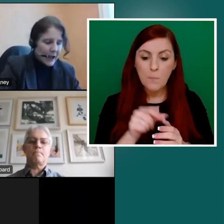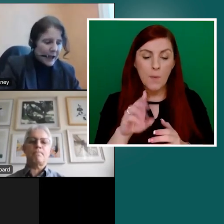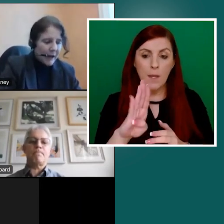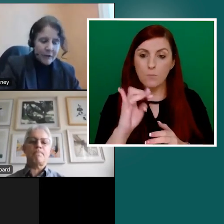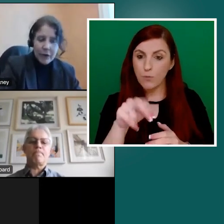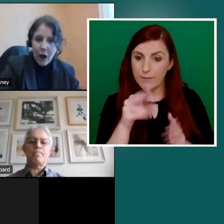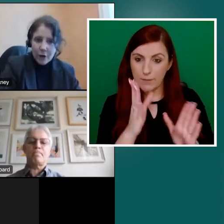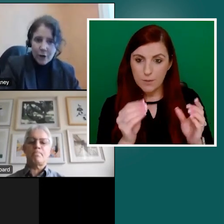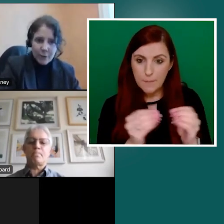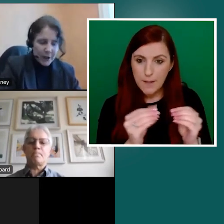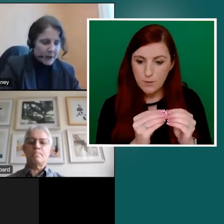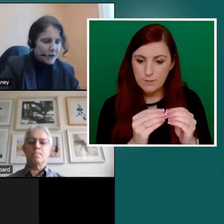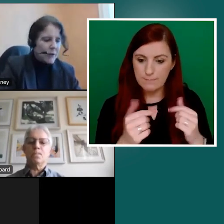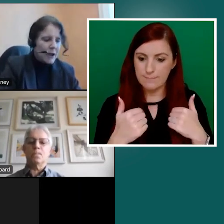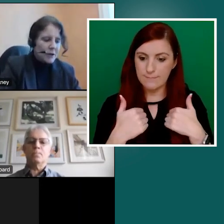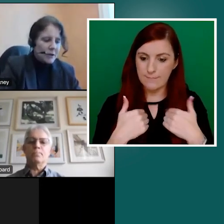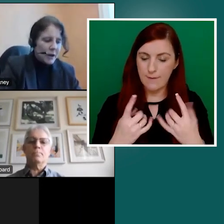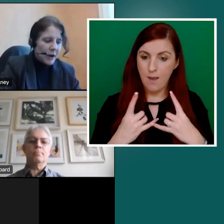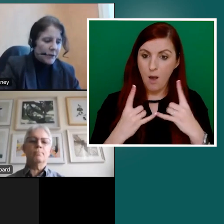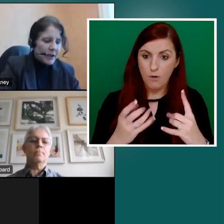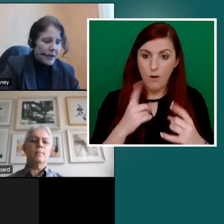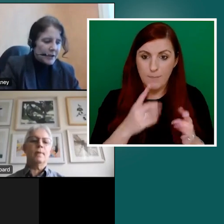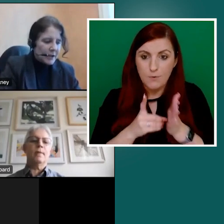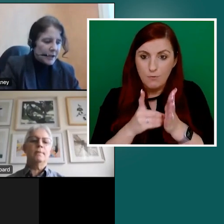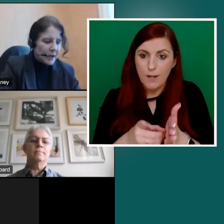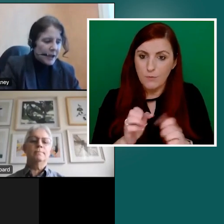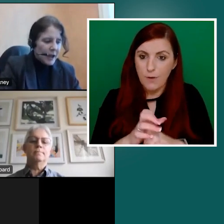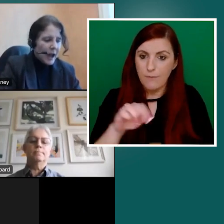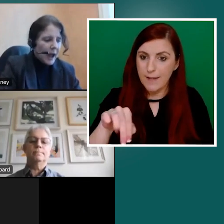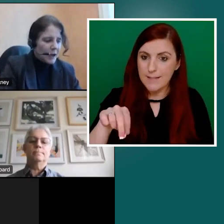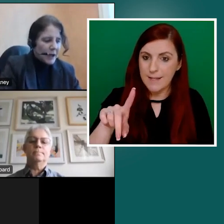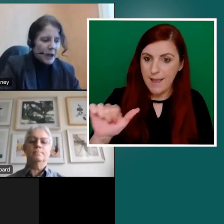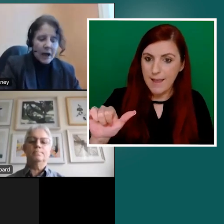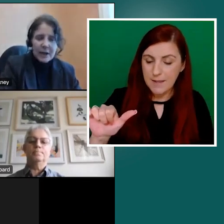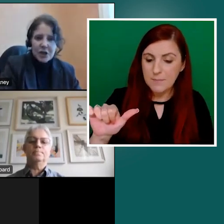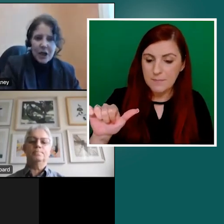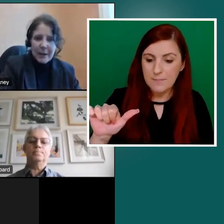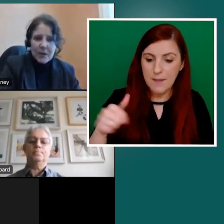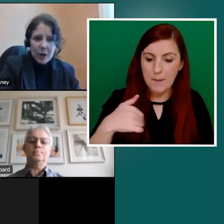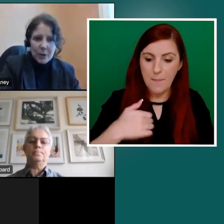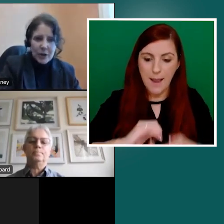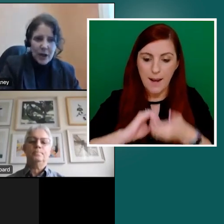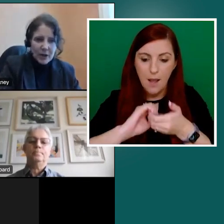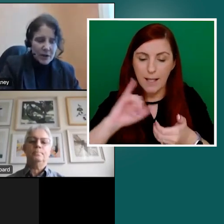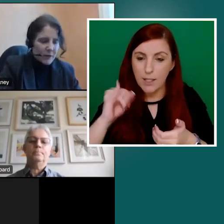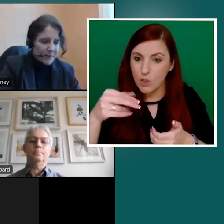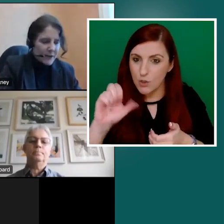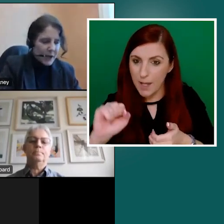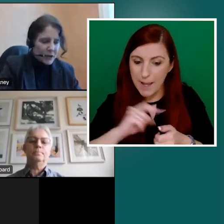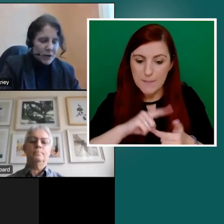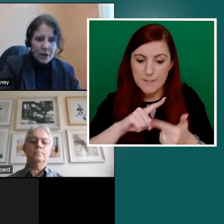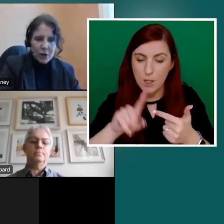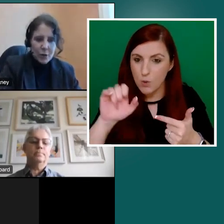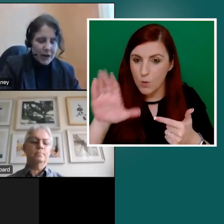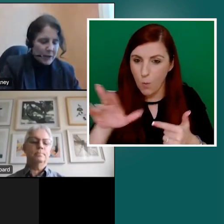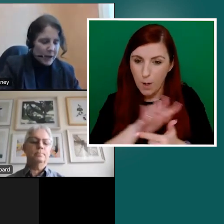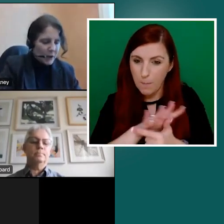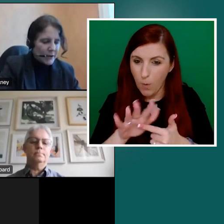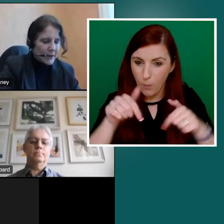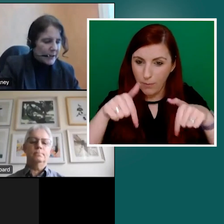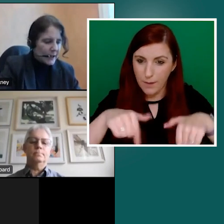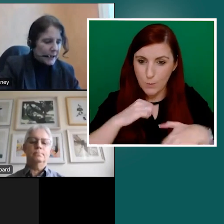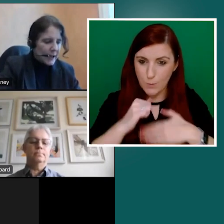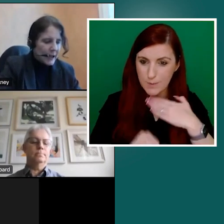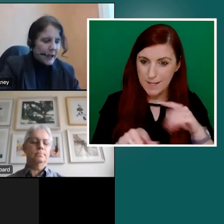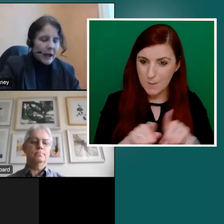saying, I have the honour of being the director of the NDA. And my colleagues James Hubbard and Donald Fitzpatrick are joining me